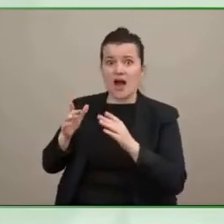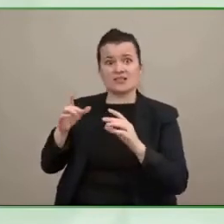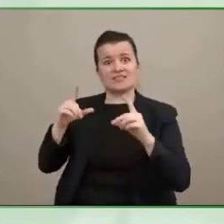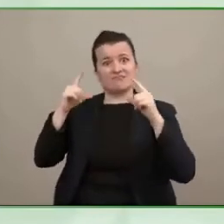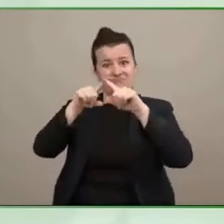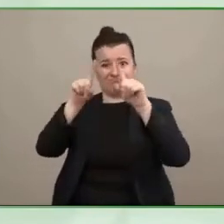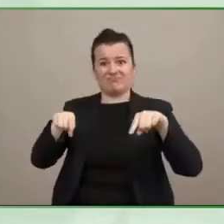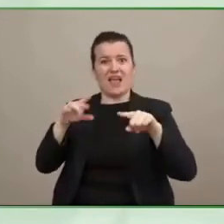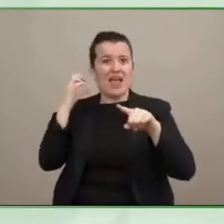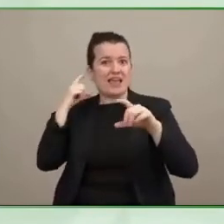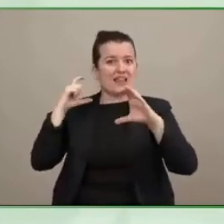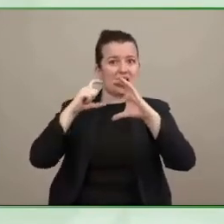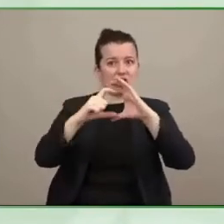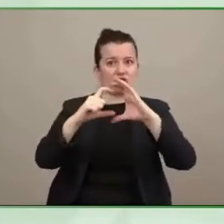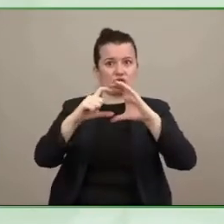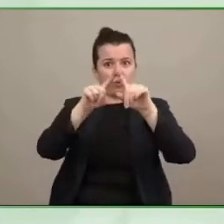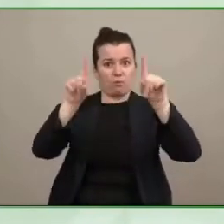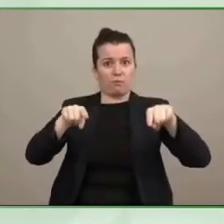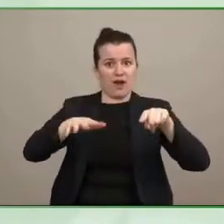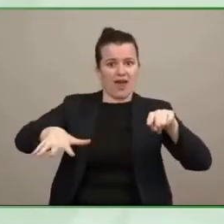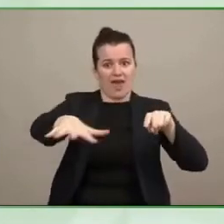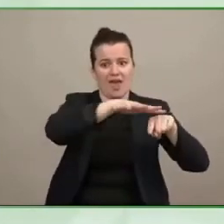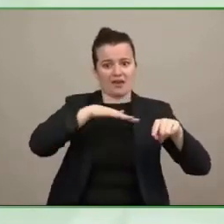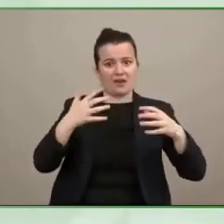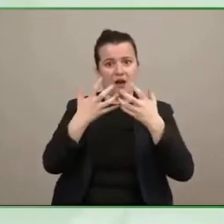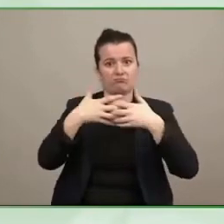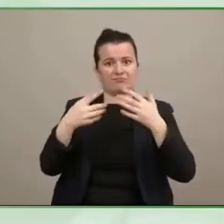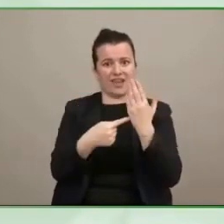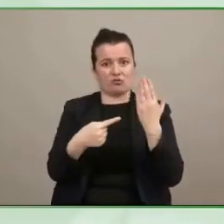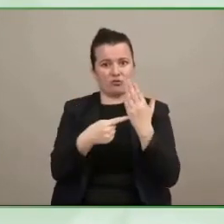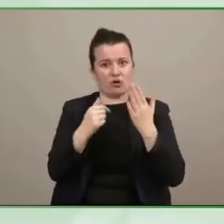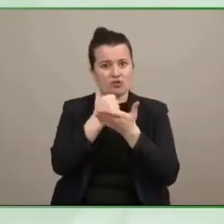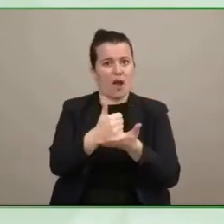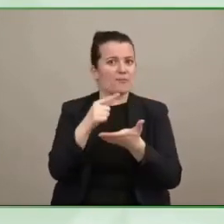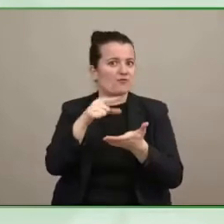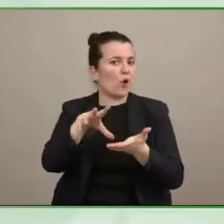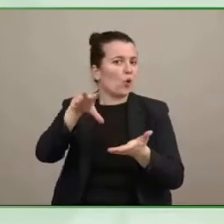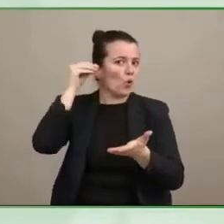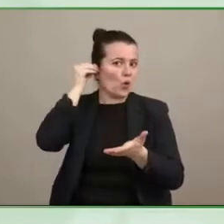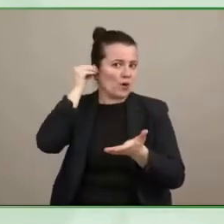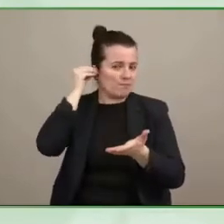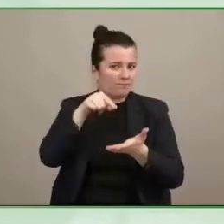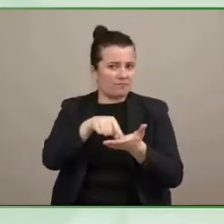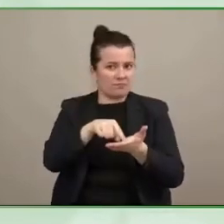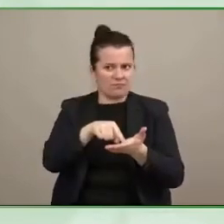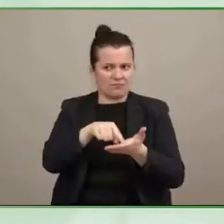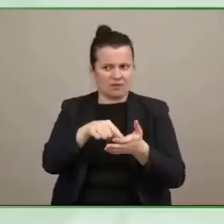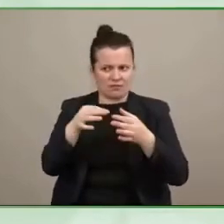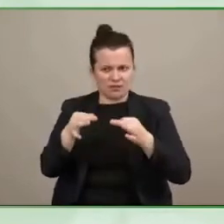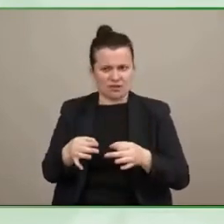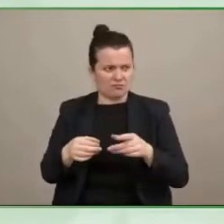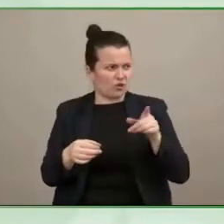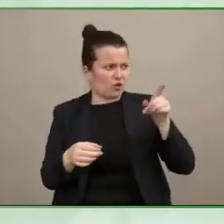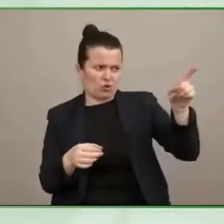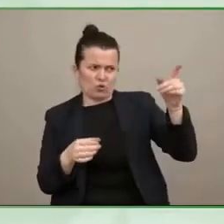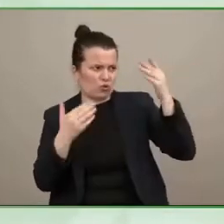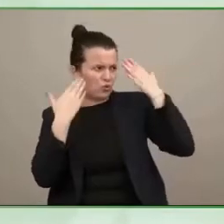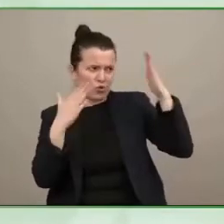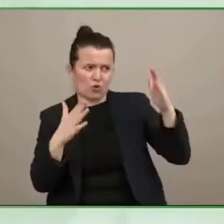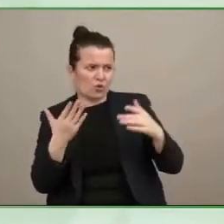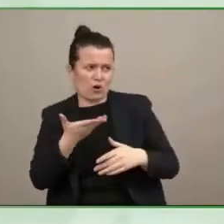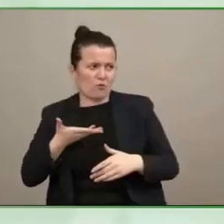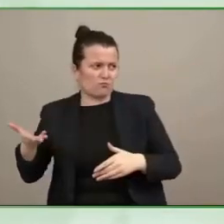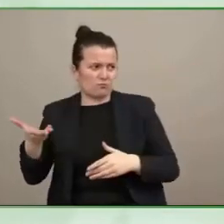making decisions about a different race than my own which would be really inappropriate